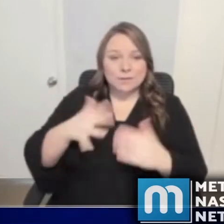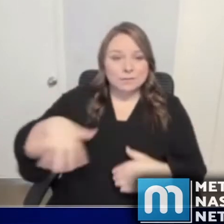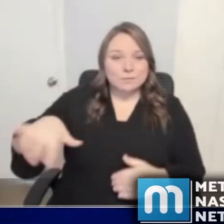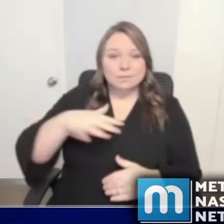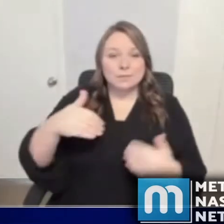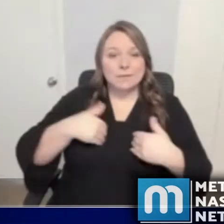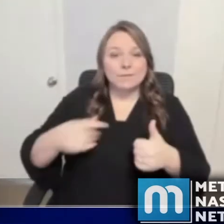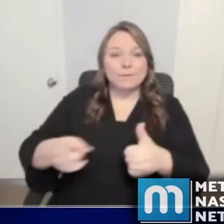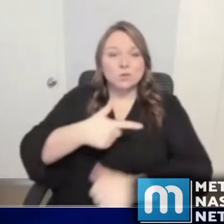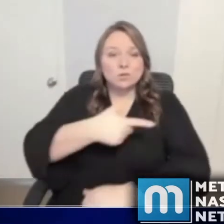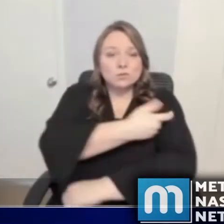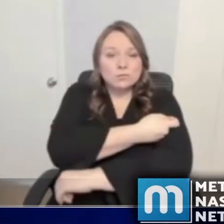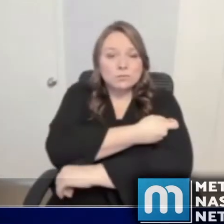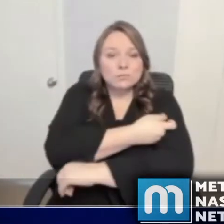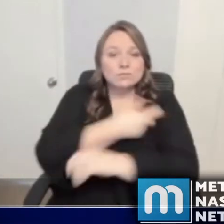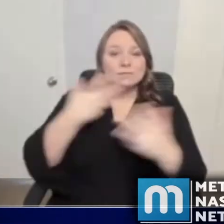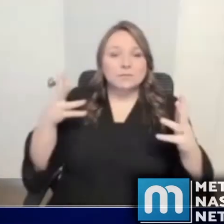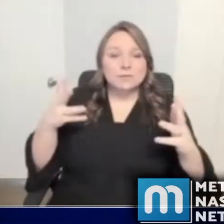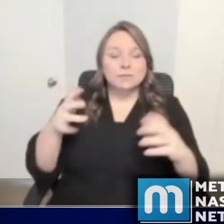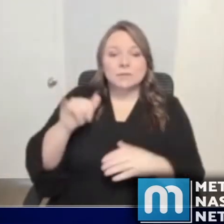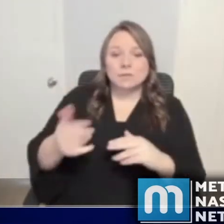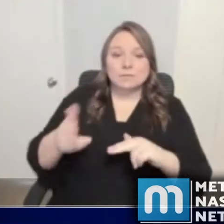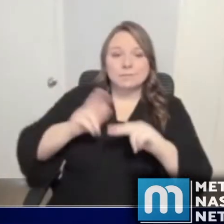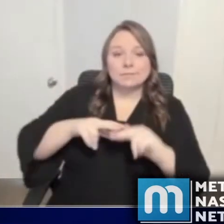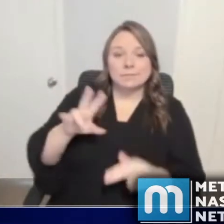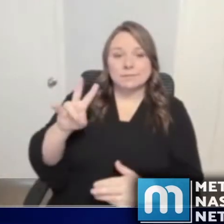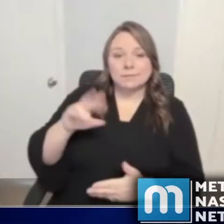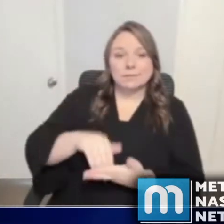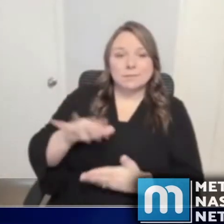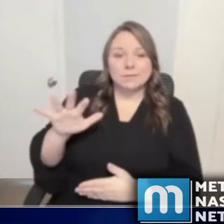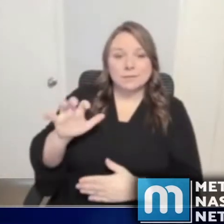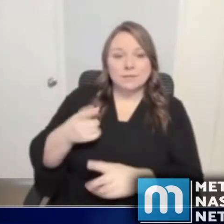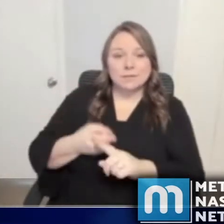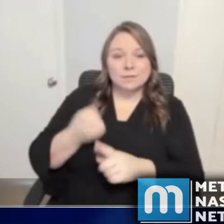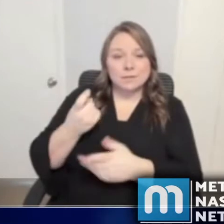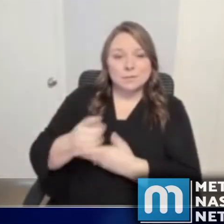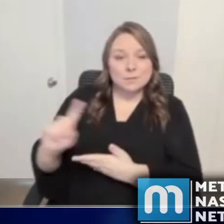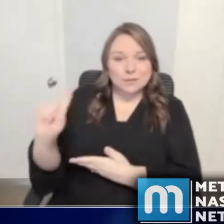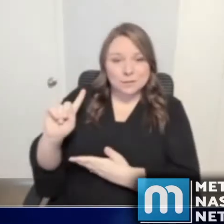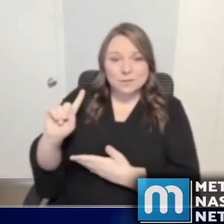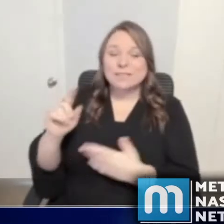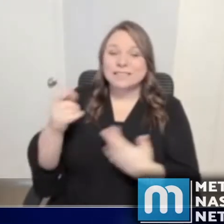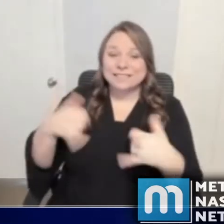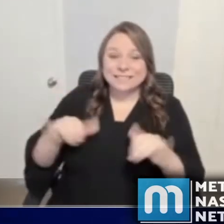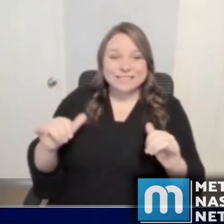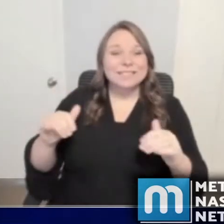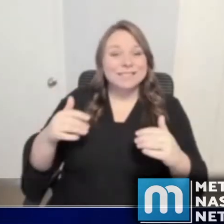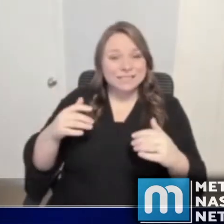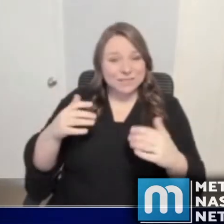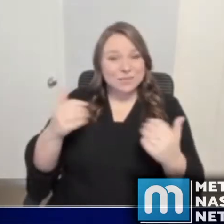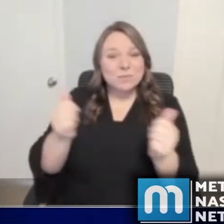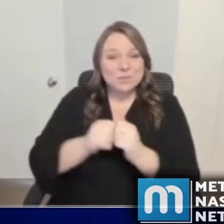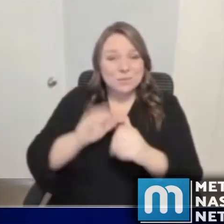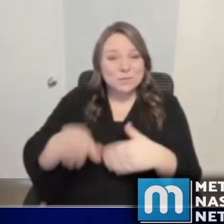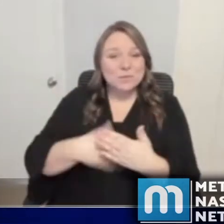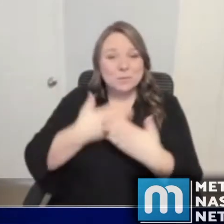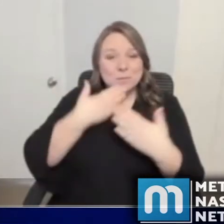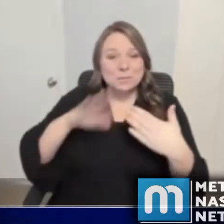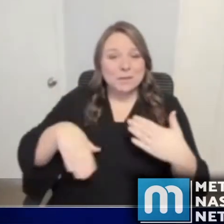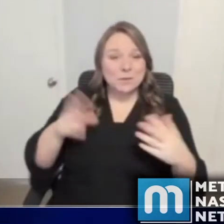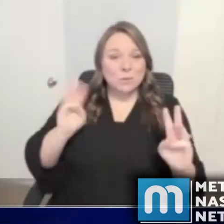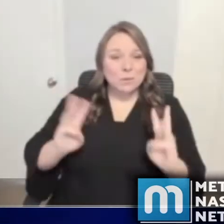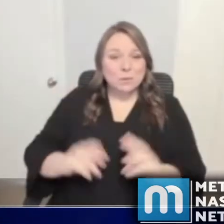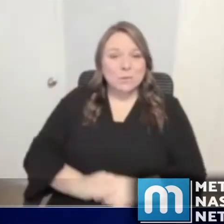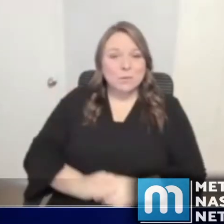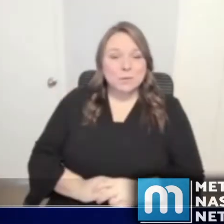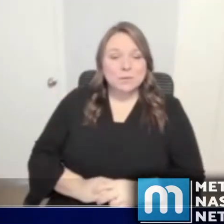vaccine. That's up about 7,500 from last week, even in spite of all the weather we've had. And of